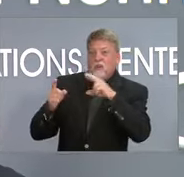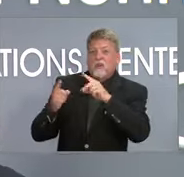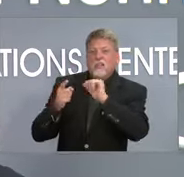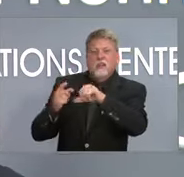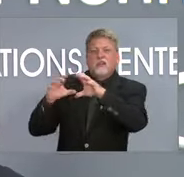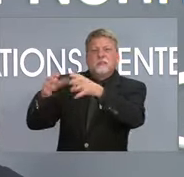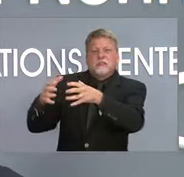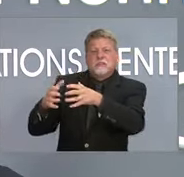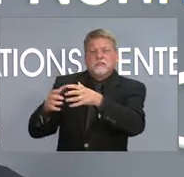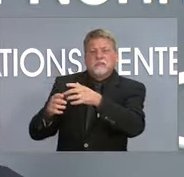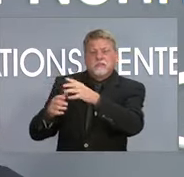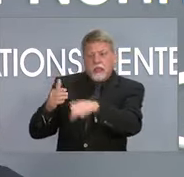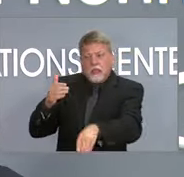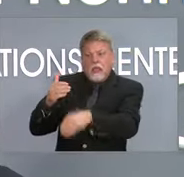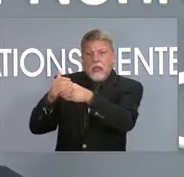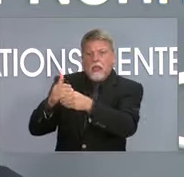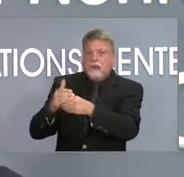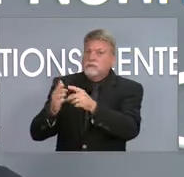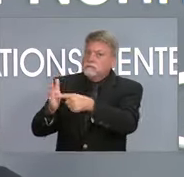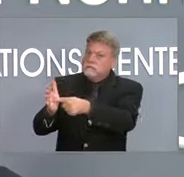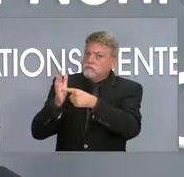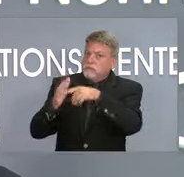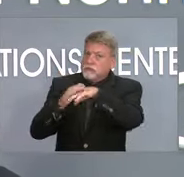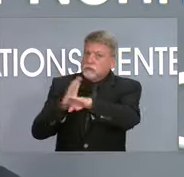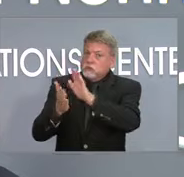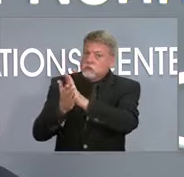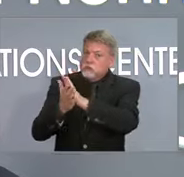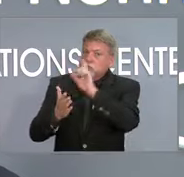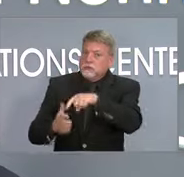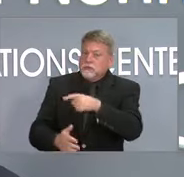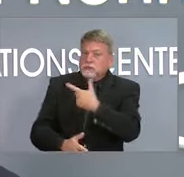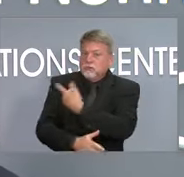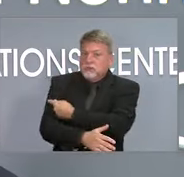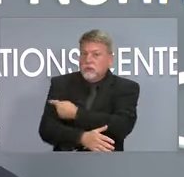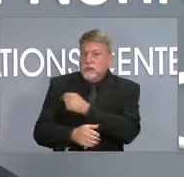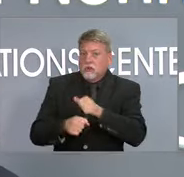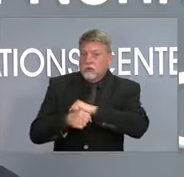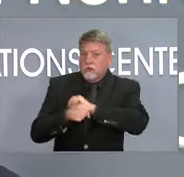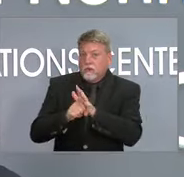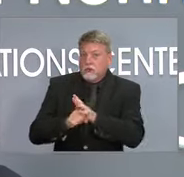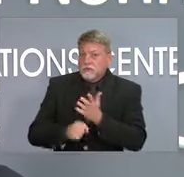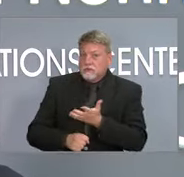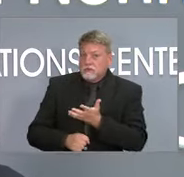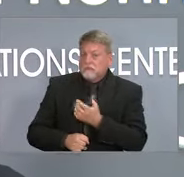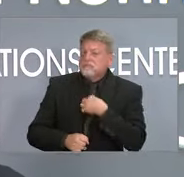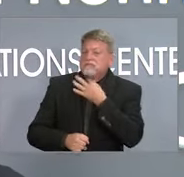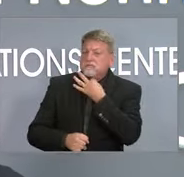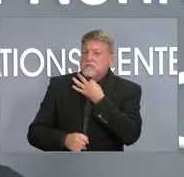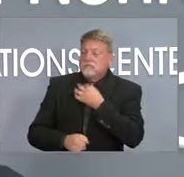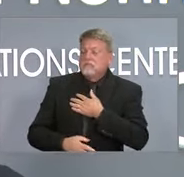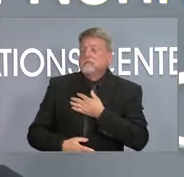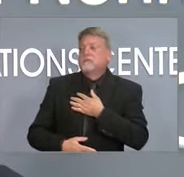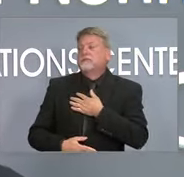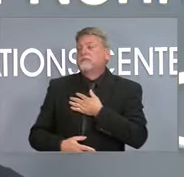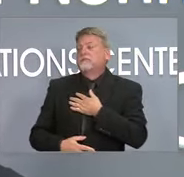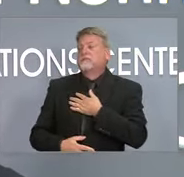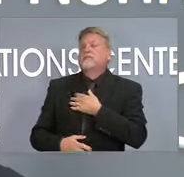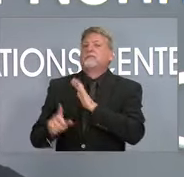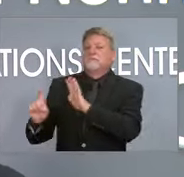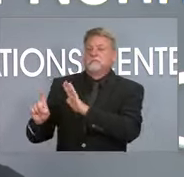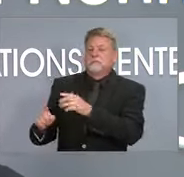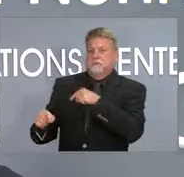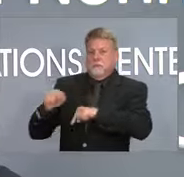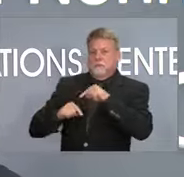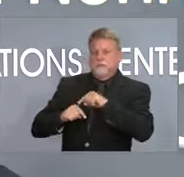immunizations. I have a second question that is definitely for Secretary Cohen. We're very excited that five children, 5 through 11,